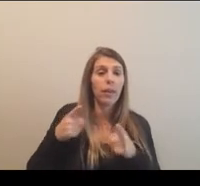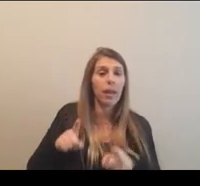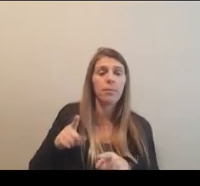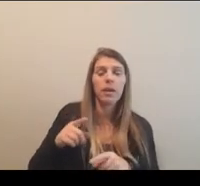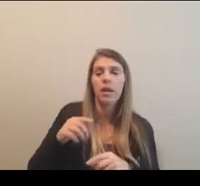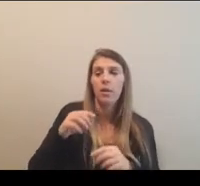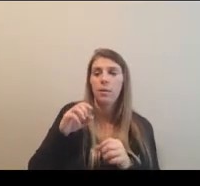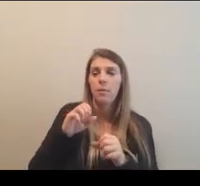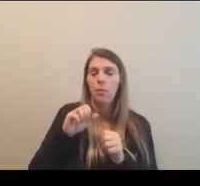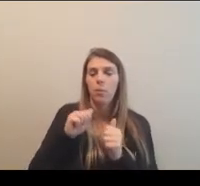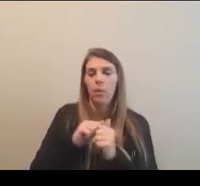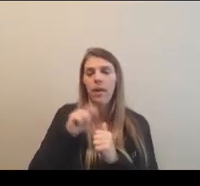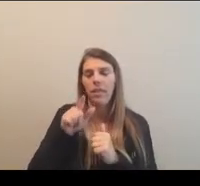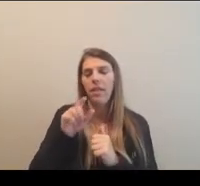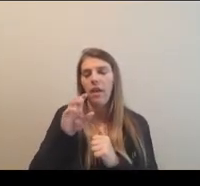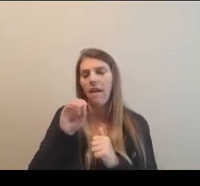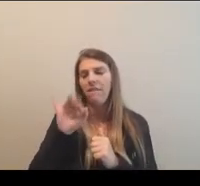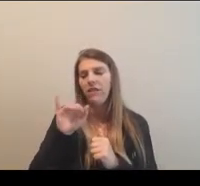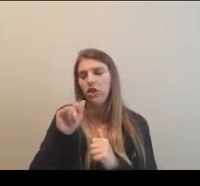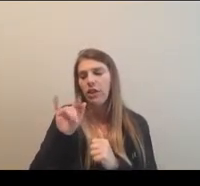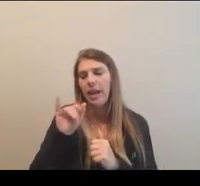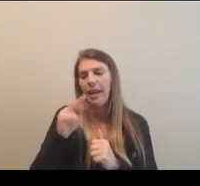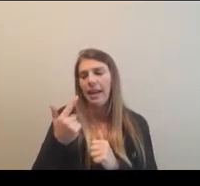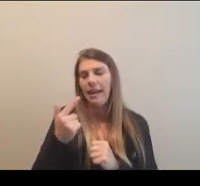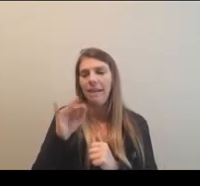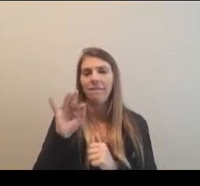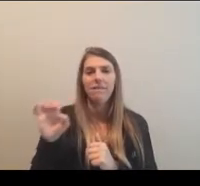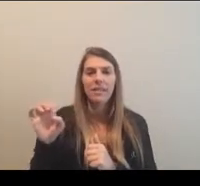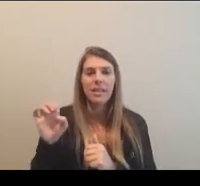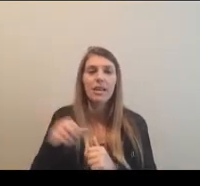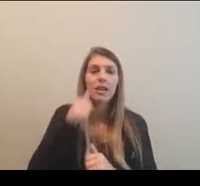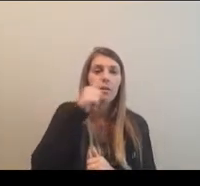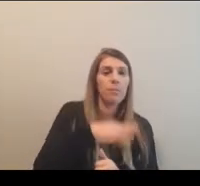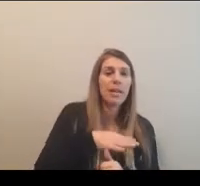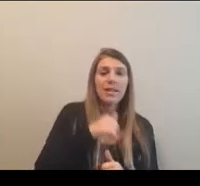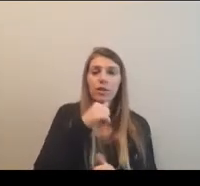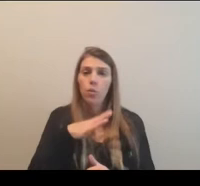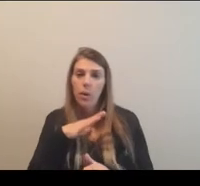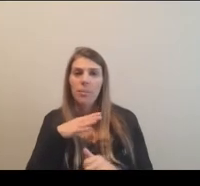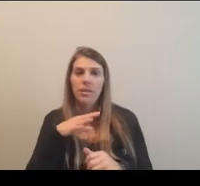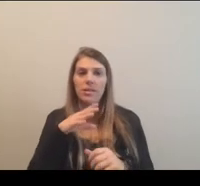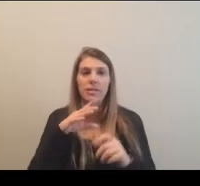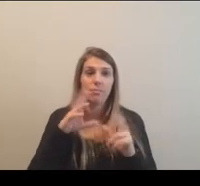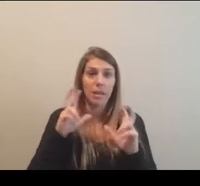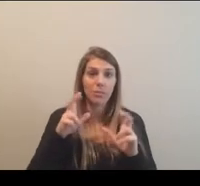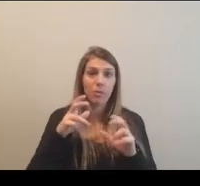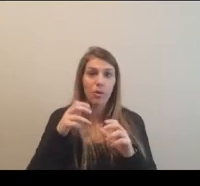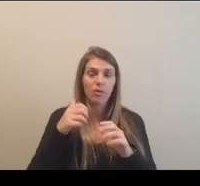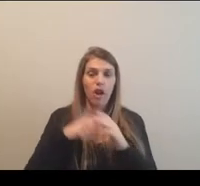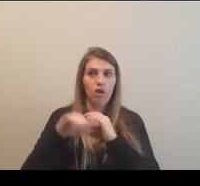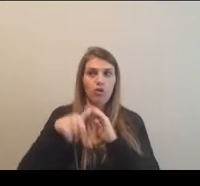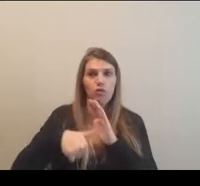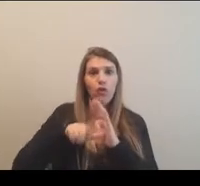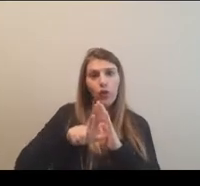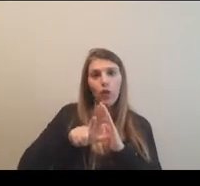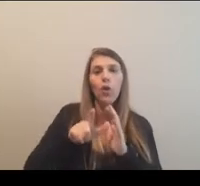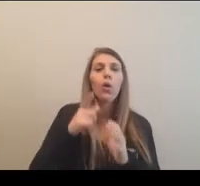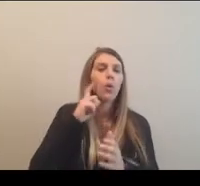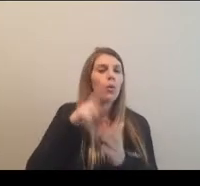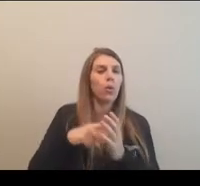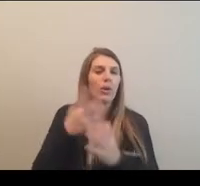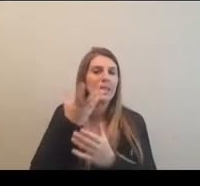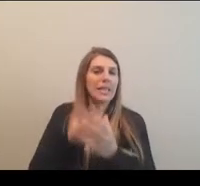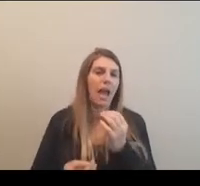officiating fees, women's basketball, men's women's basketball were also part of that review. And there was a gap for our